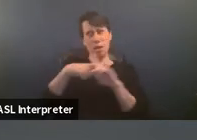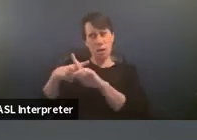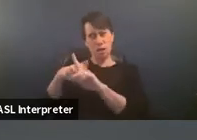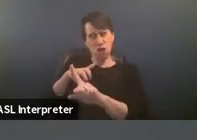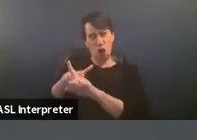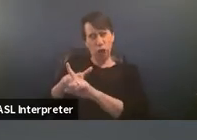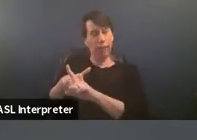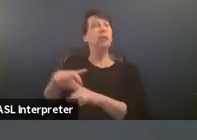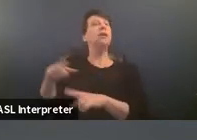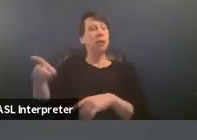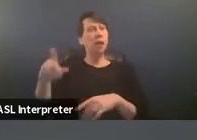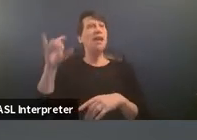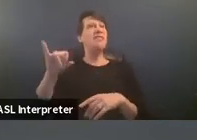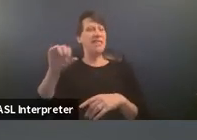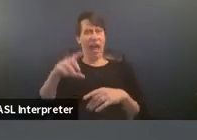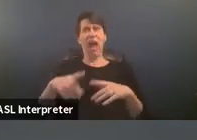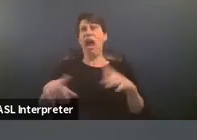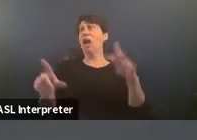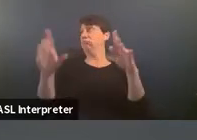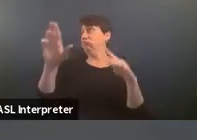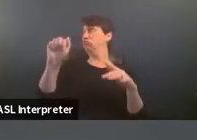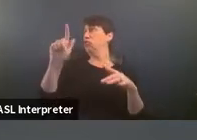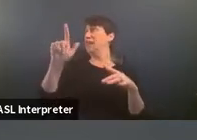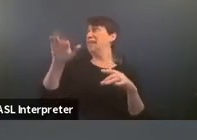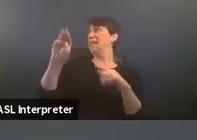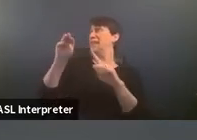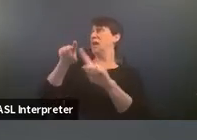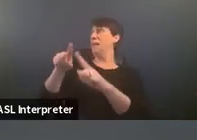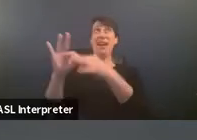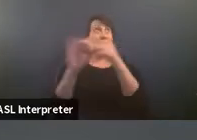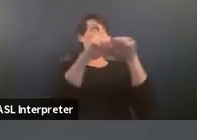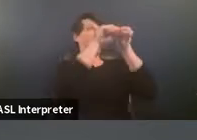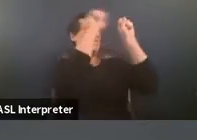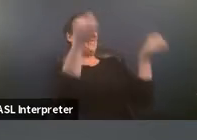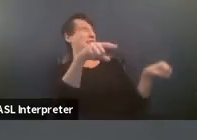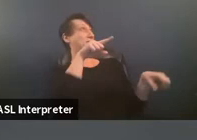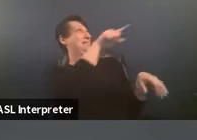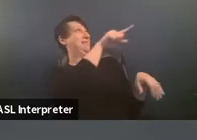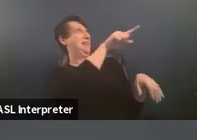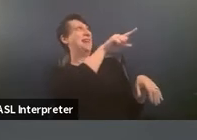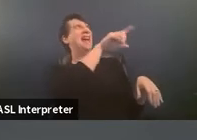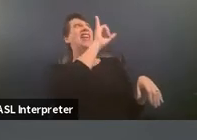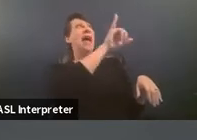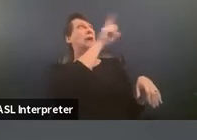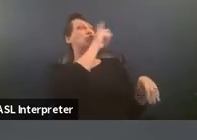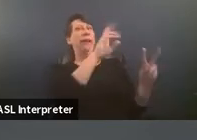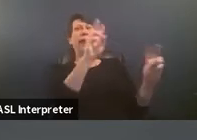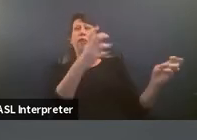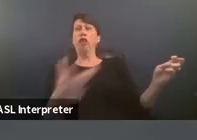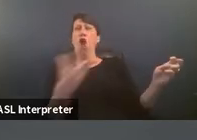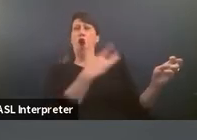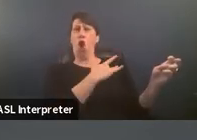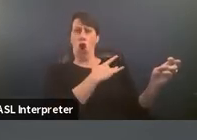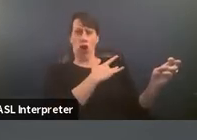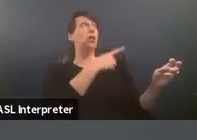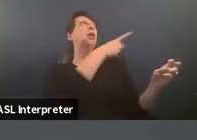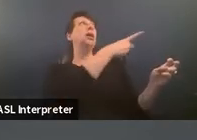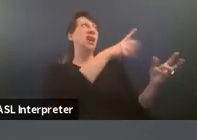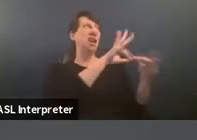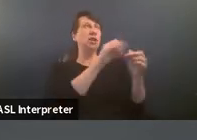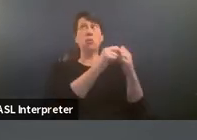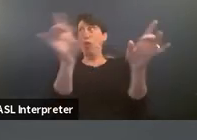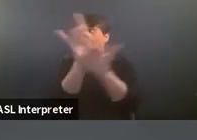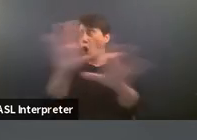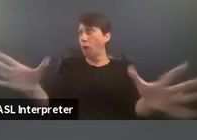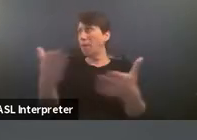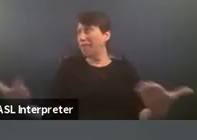manifestation of racism at a very systemic level is at the heart of the disturbing and in some cases deadly incidences that we see